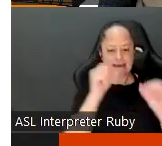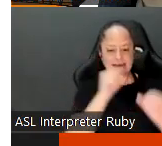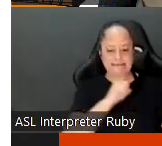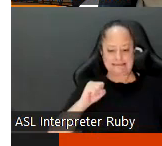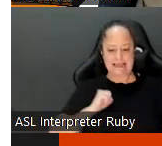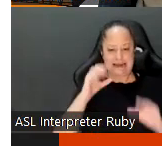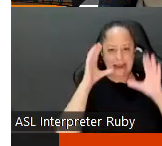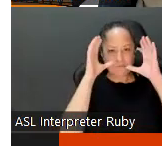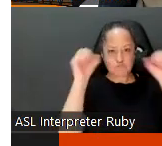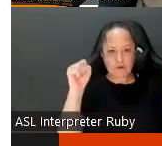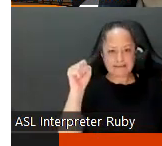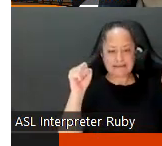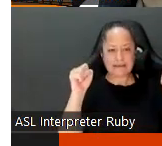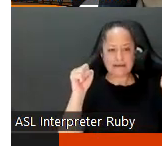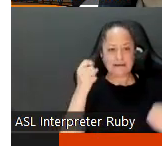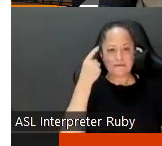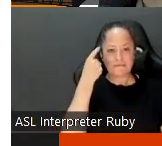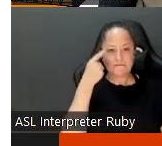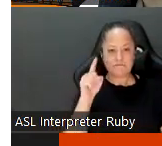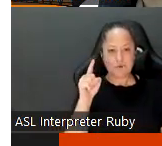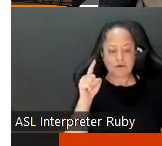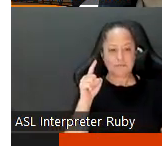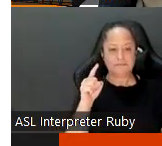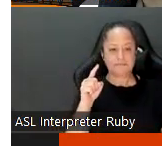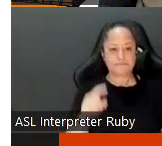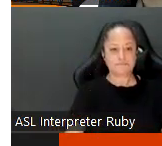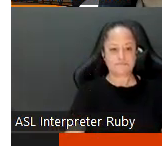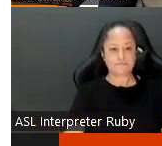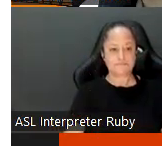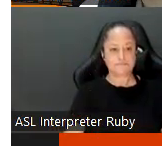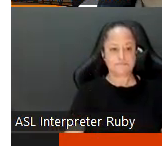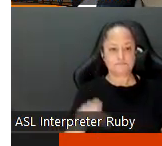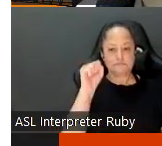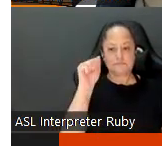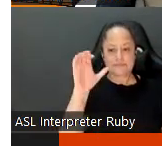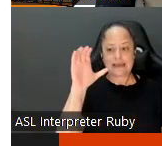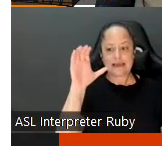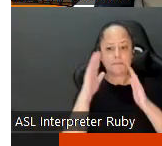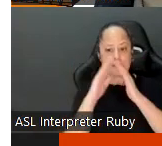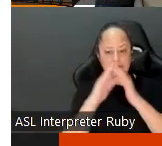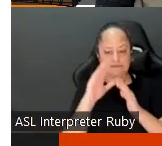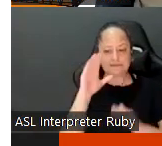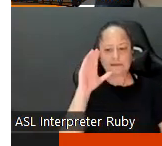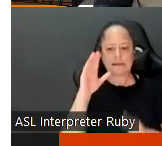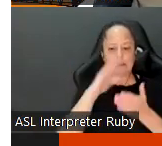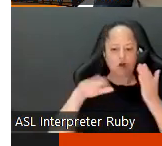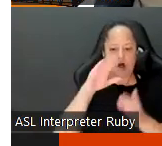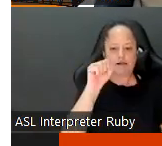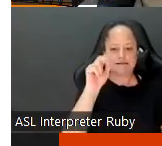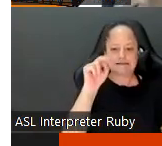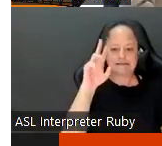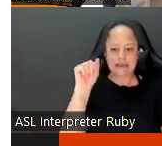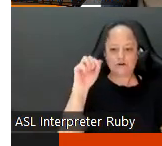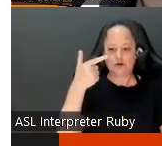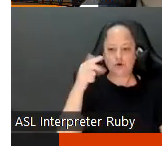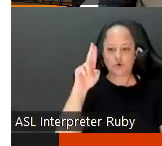uh so for um sacramento city college that's sondra guzman for uh